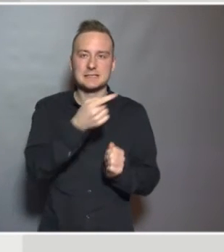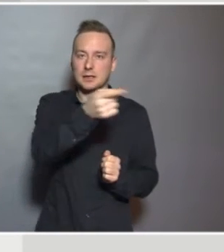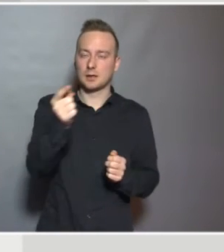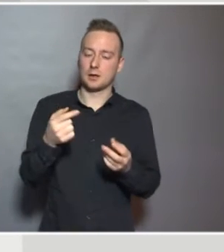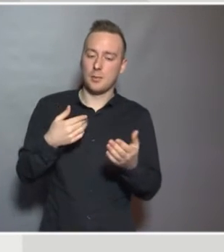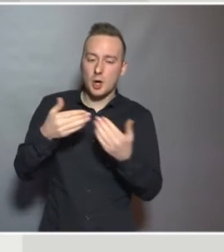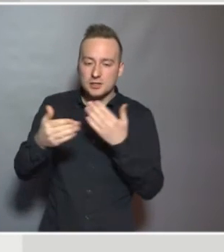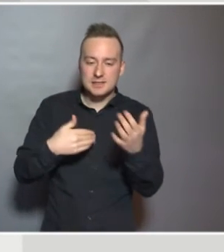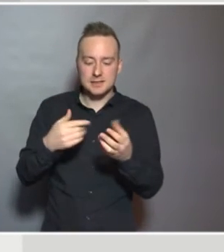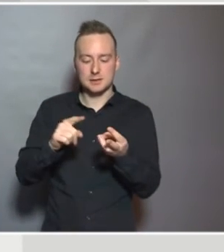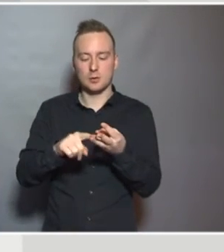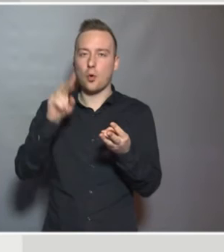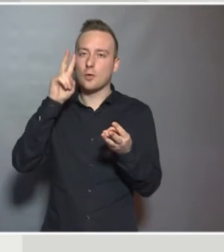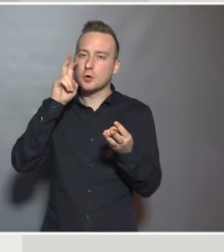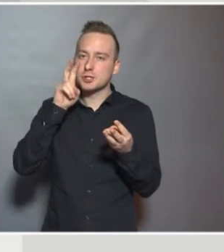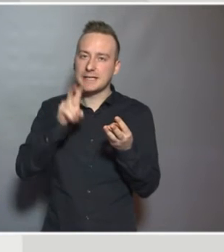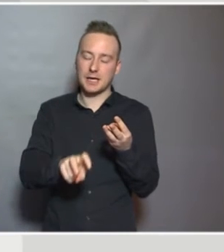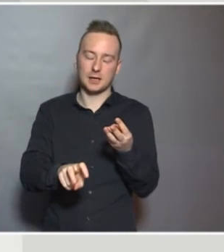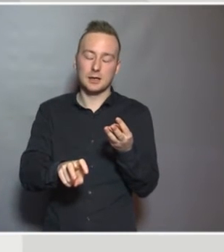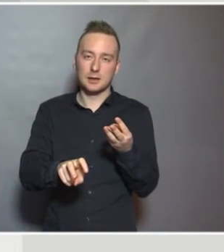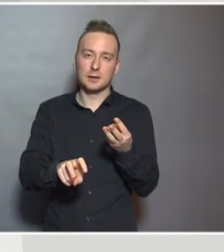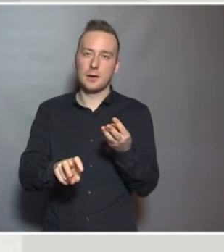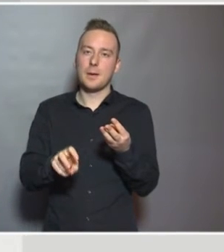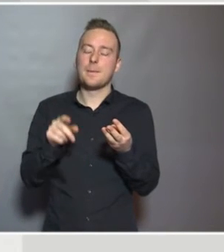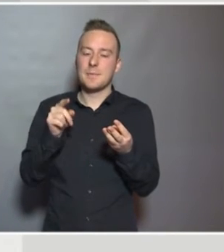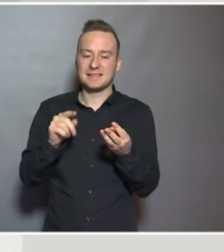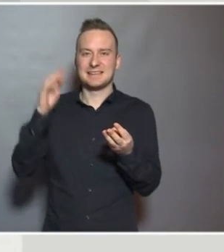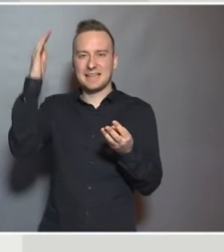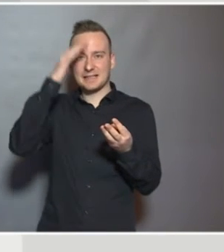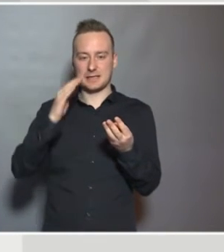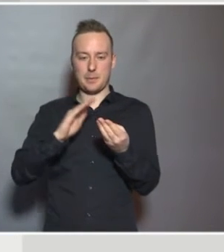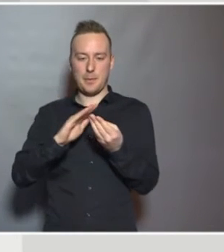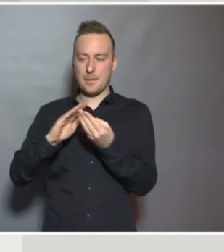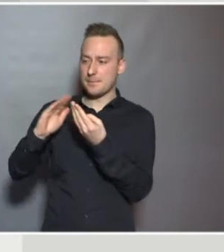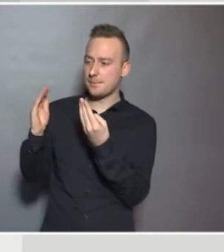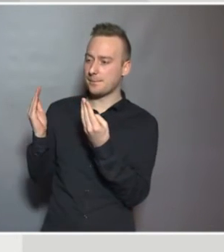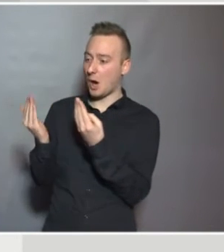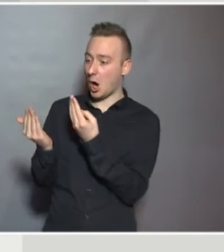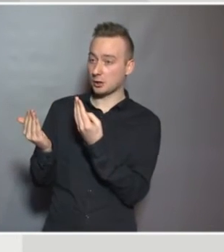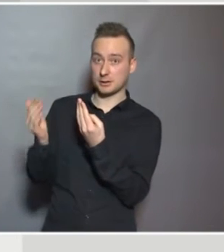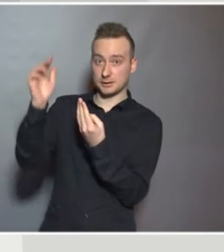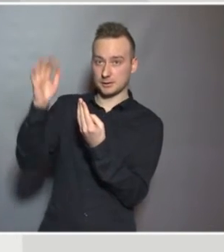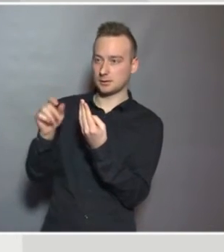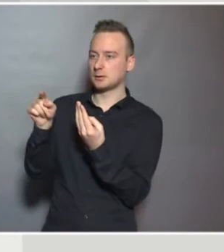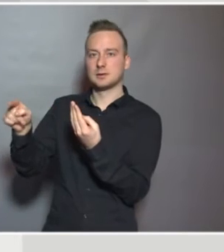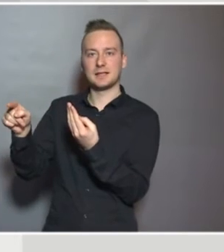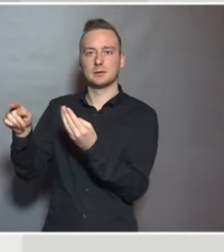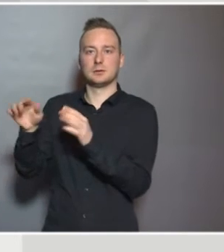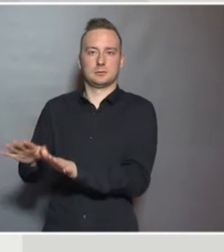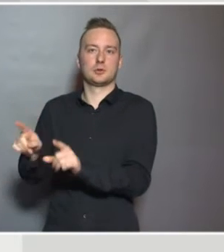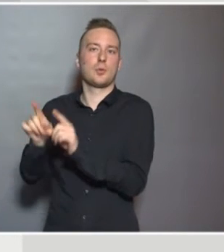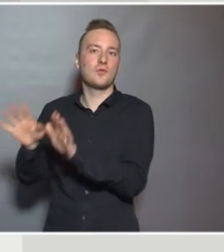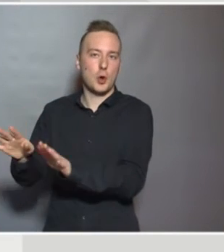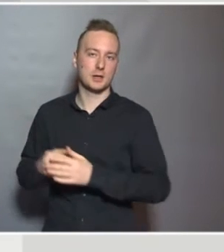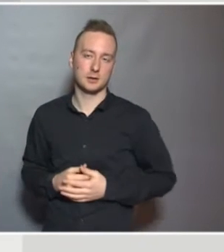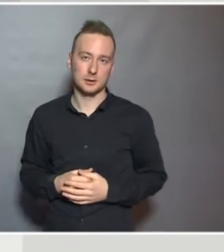and in research, but the thinking behind the terms hasn't changed. And what we're finding